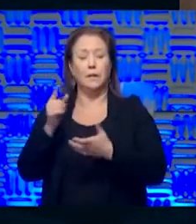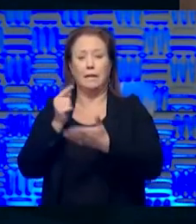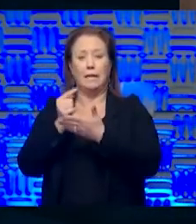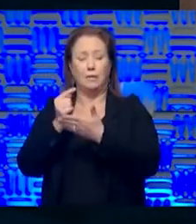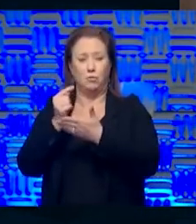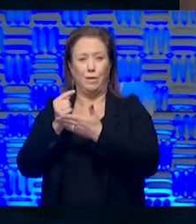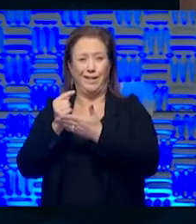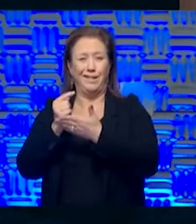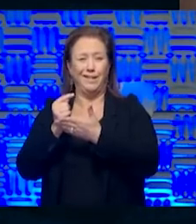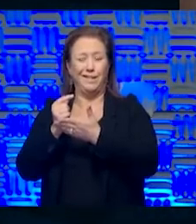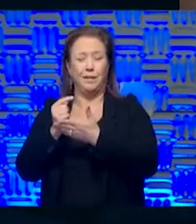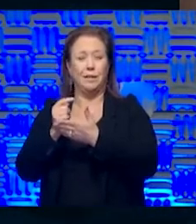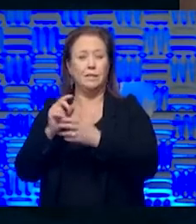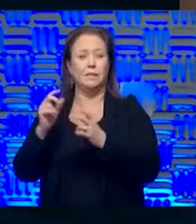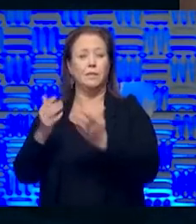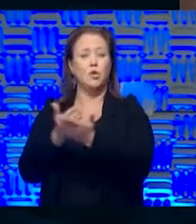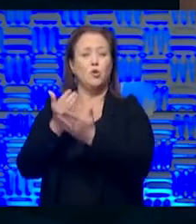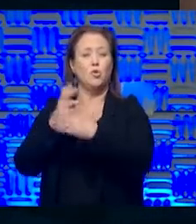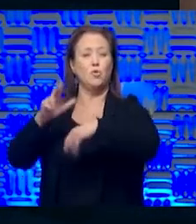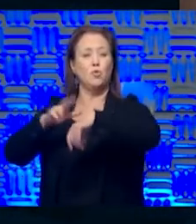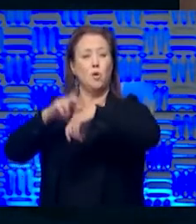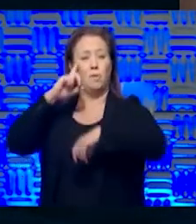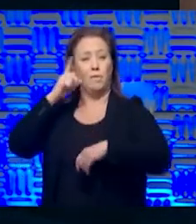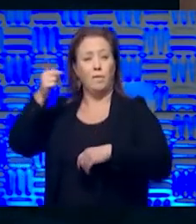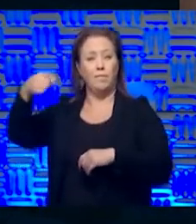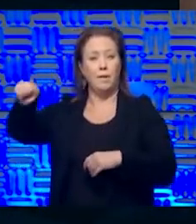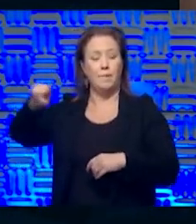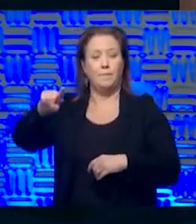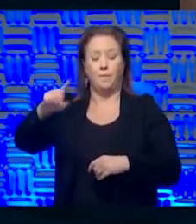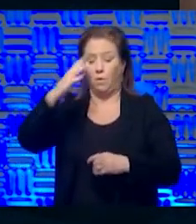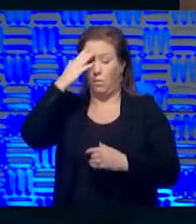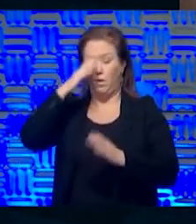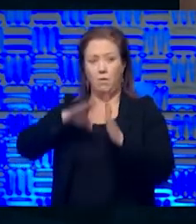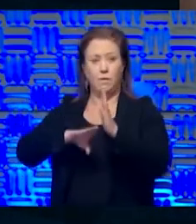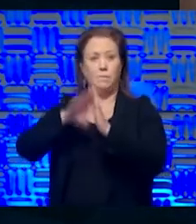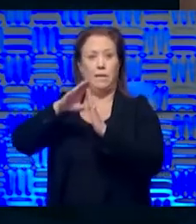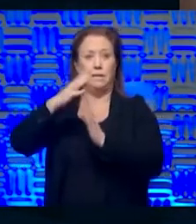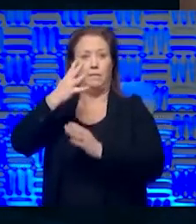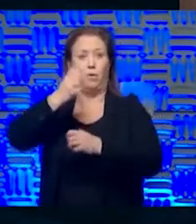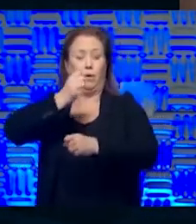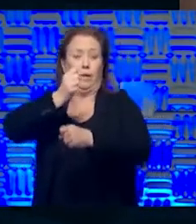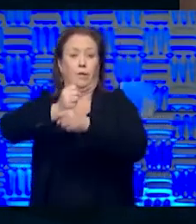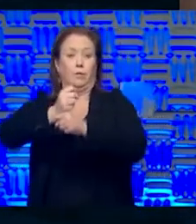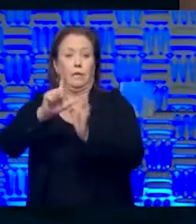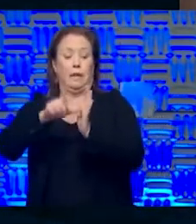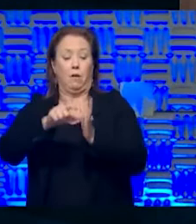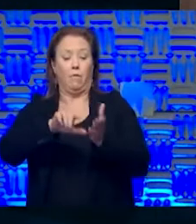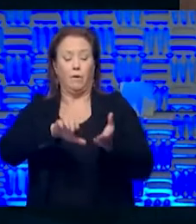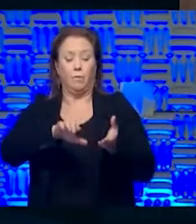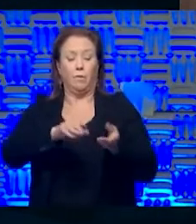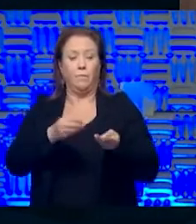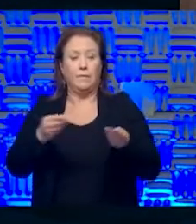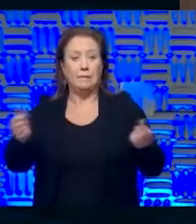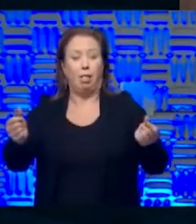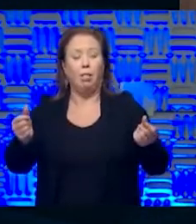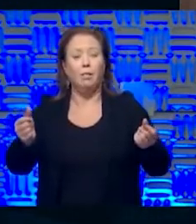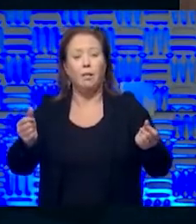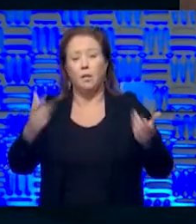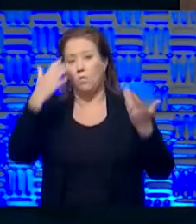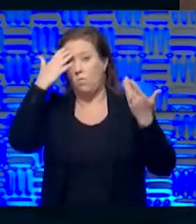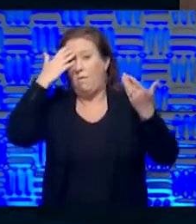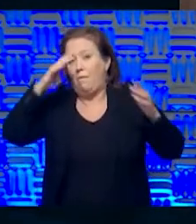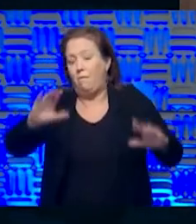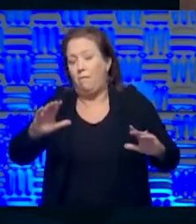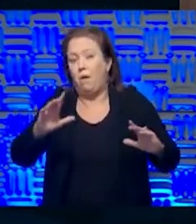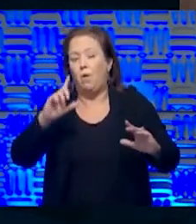it because it's the new normal for them. We don't know if this is going to peak out till year four, or if it's going to fizzle or if it's something in between. I think we're going to